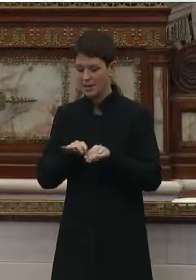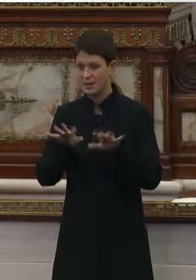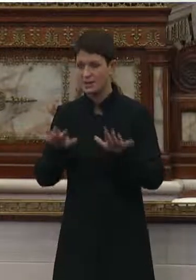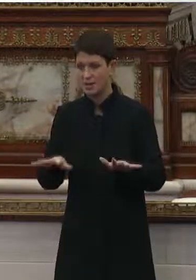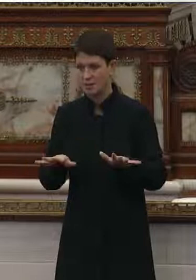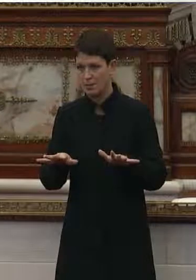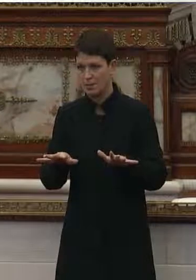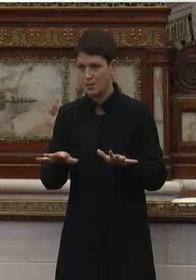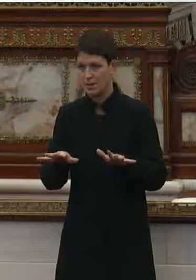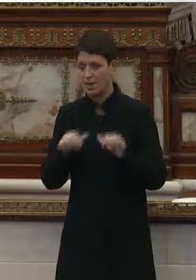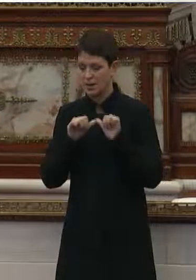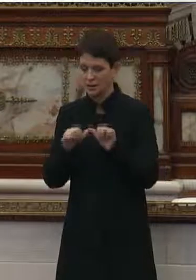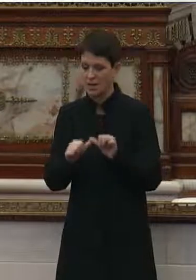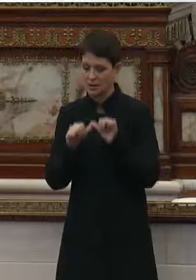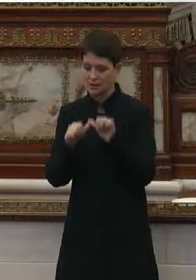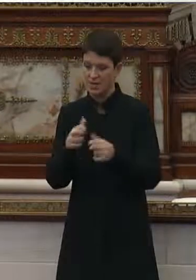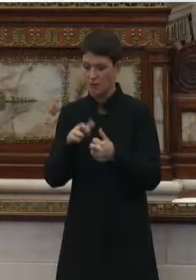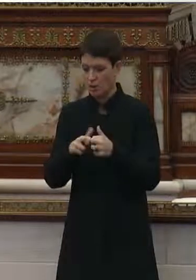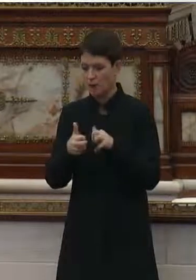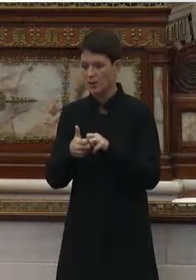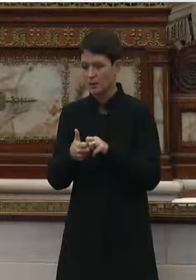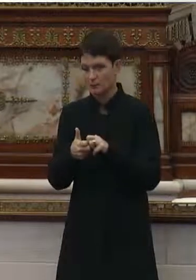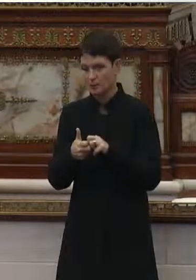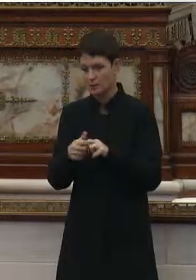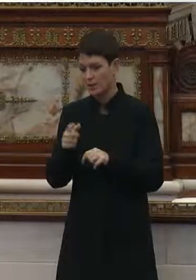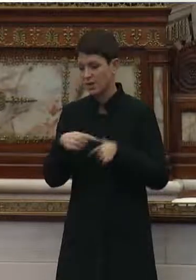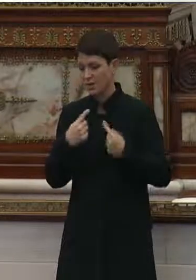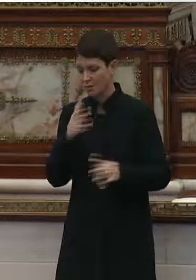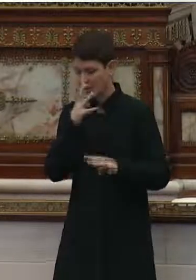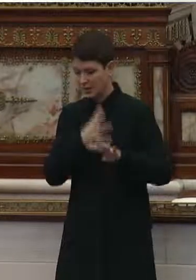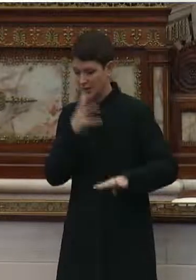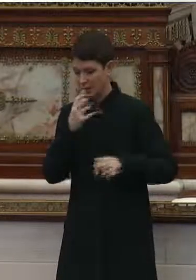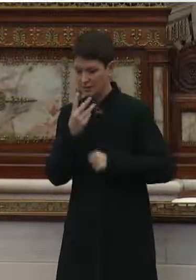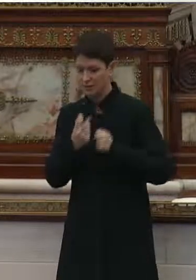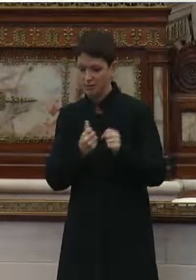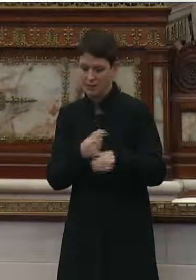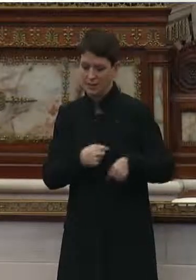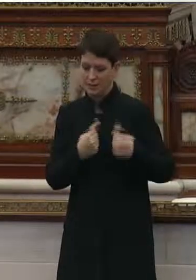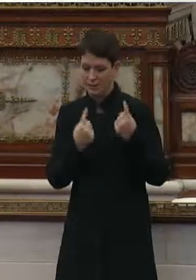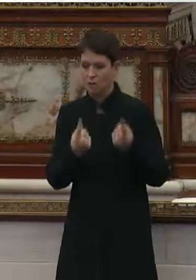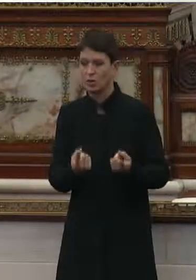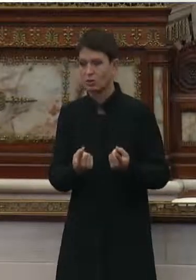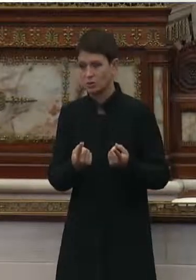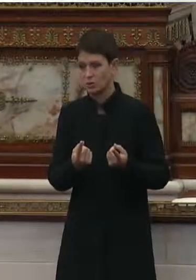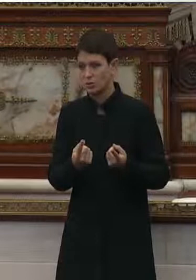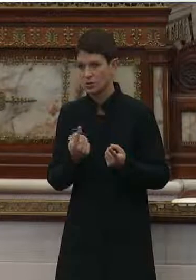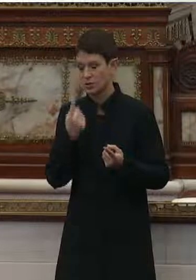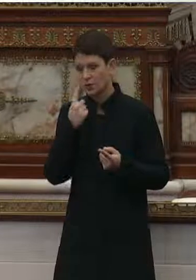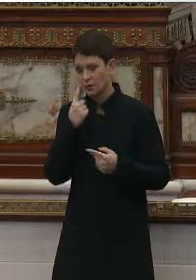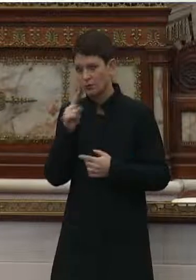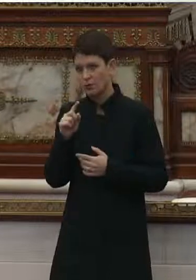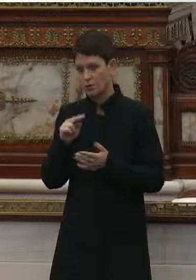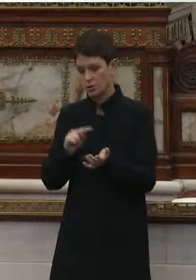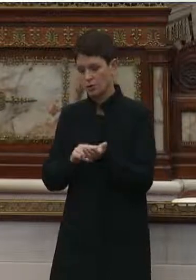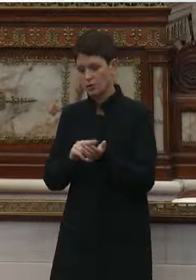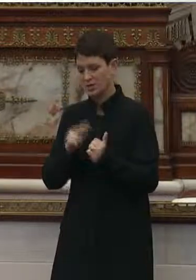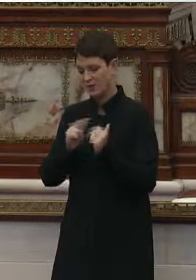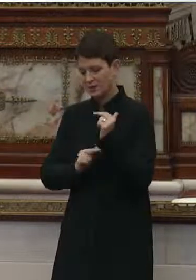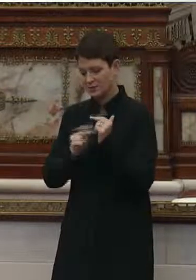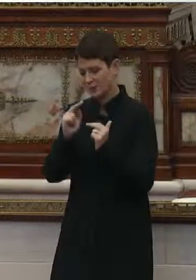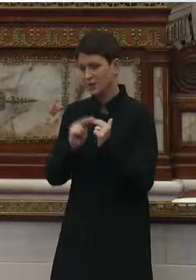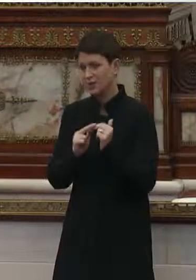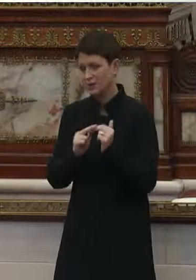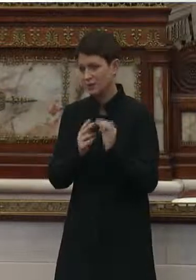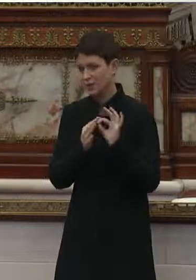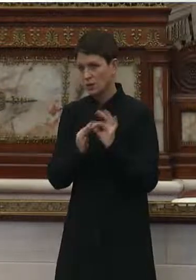bare long-standing problems that have been neglected for decades in nursing facilities that